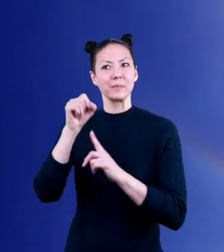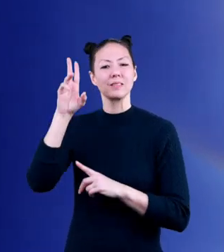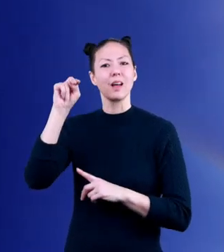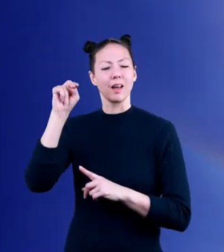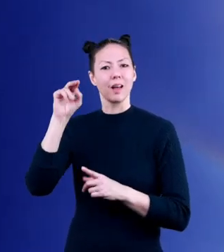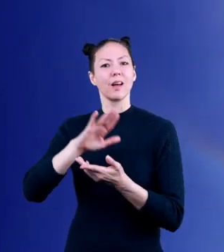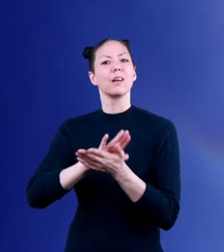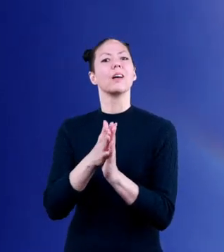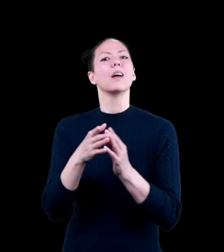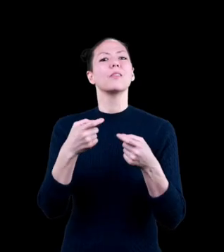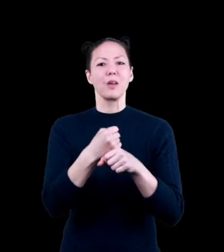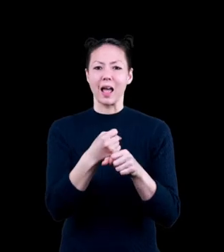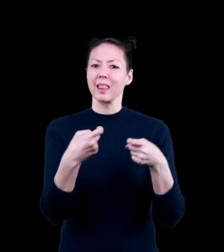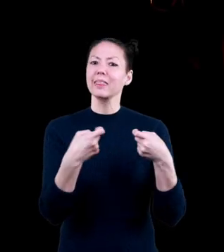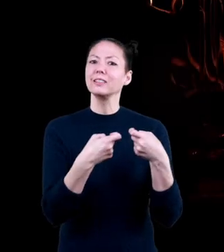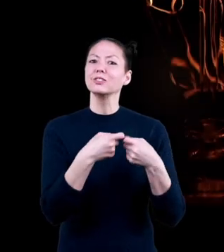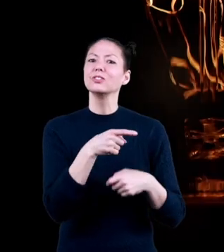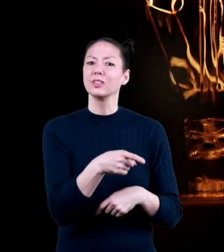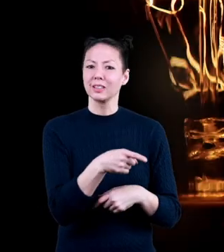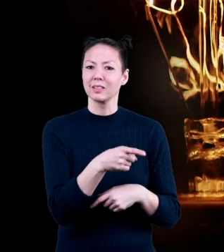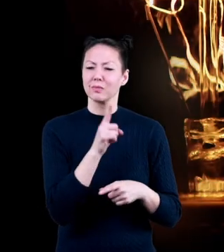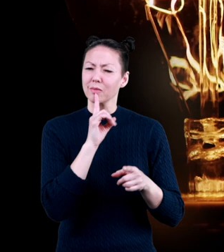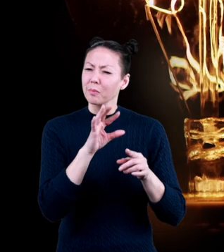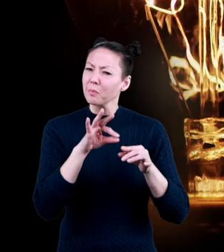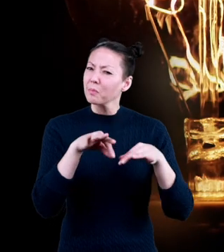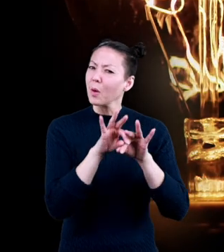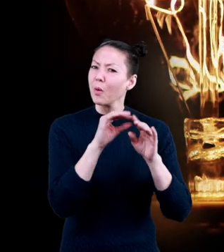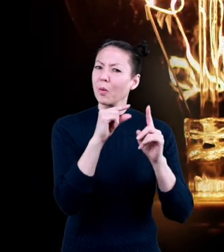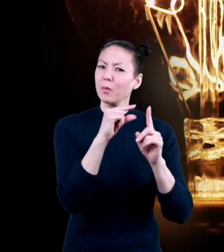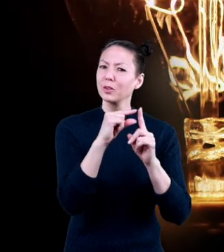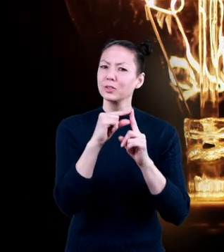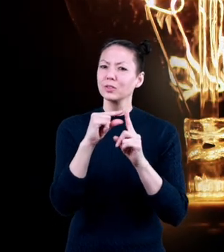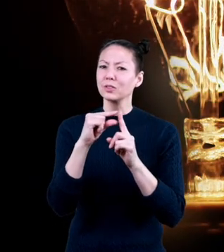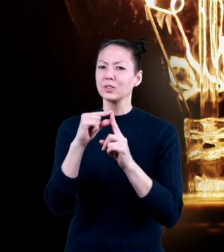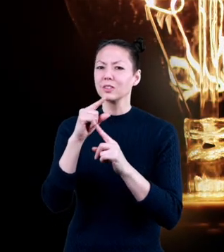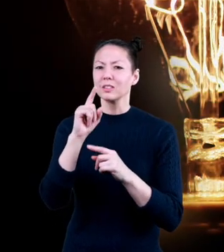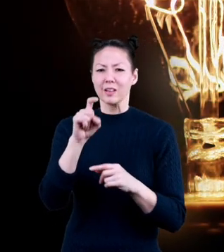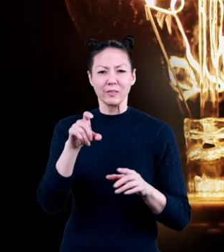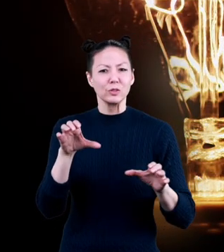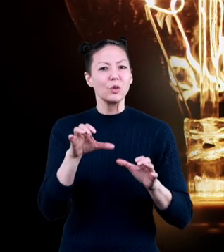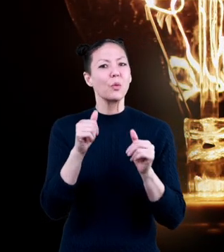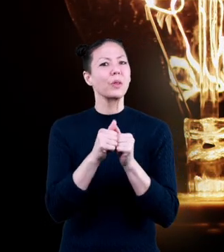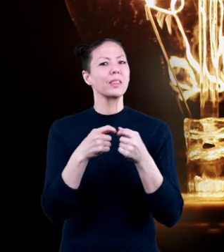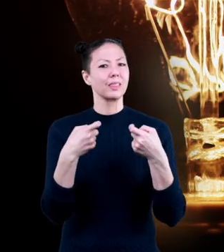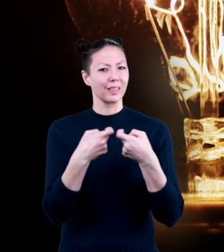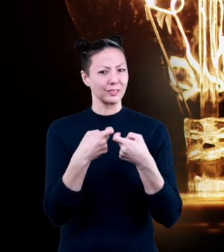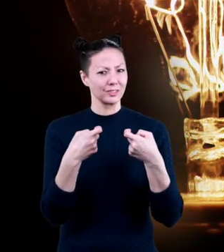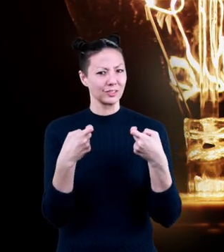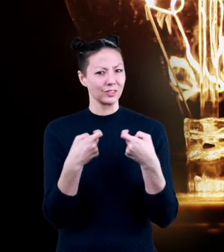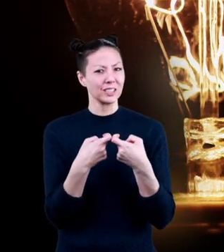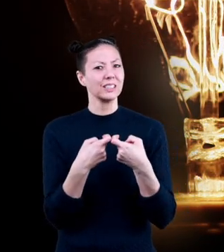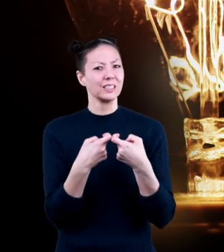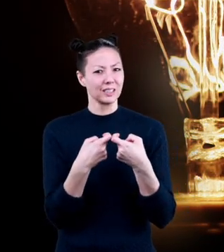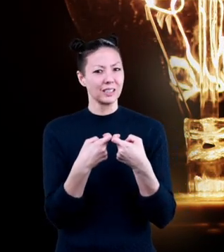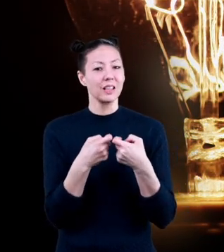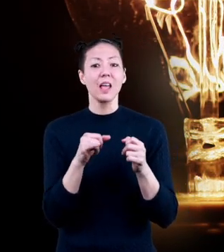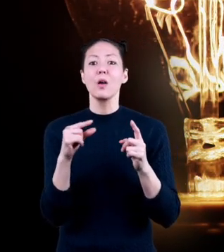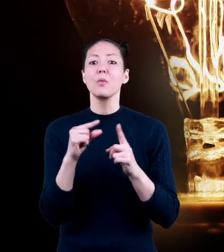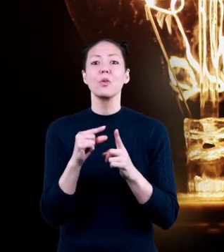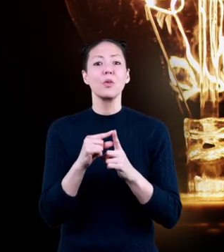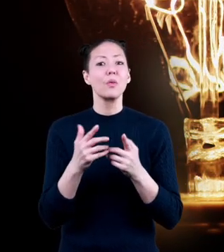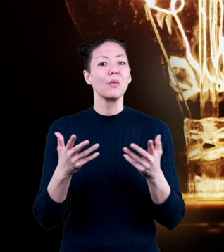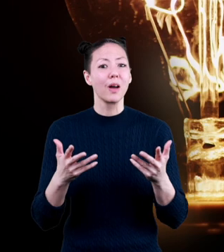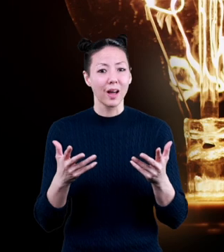electricity. There are some important words that have to do with electricity. These words are